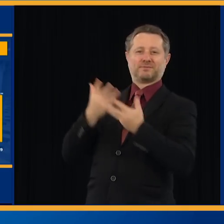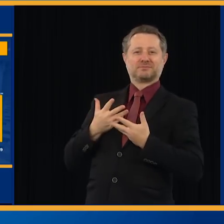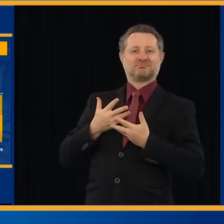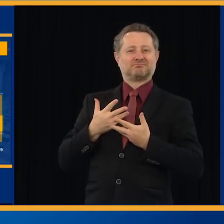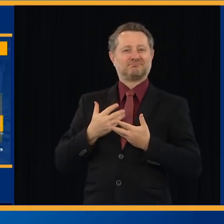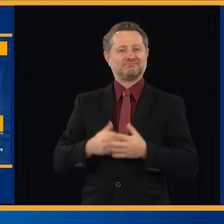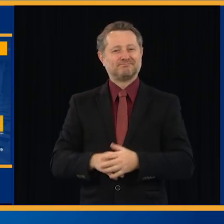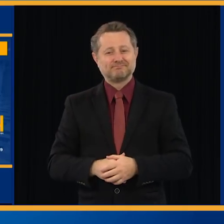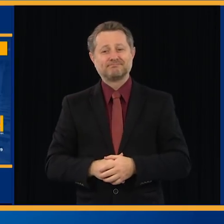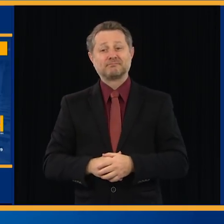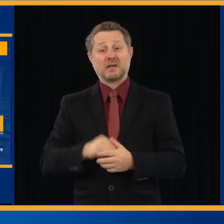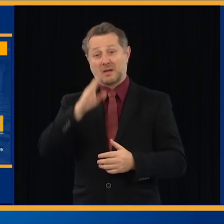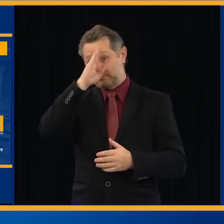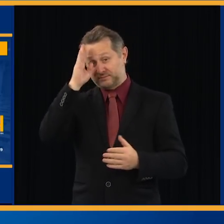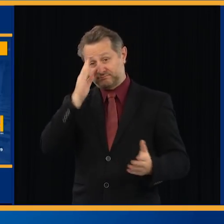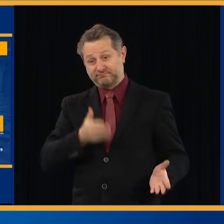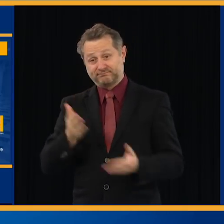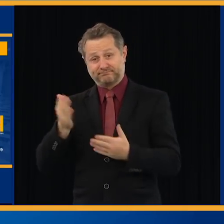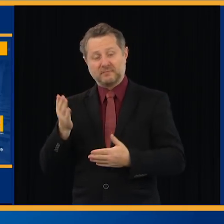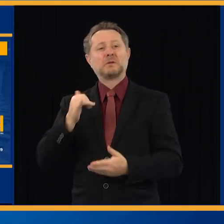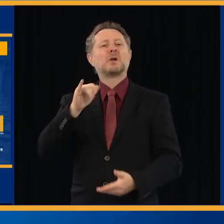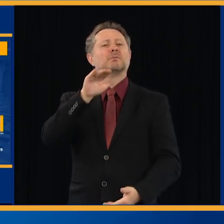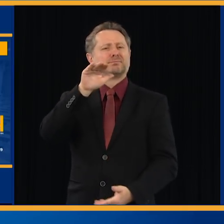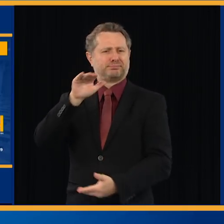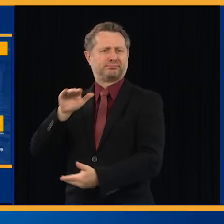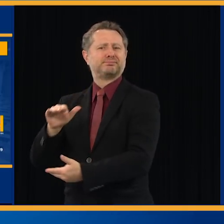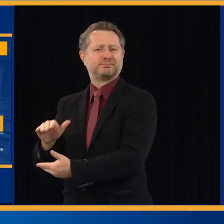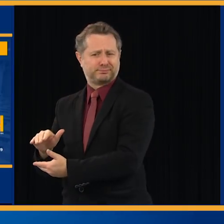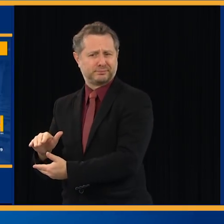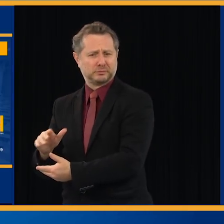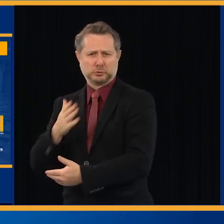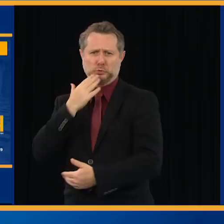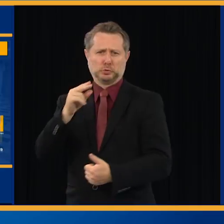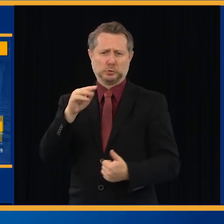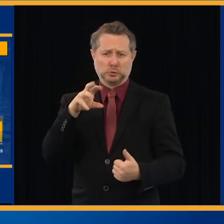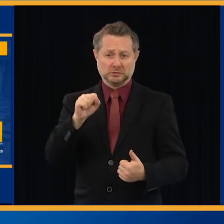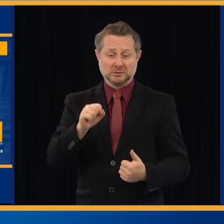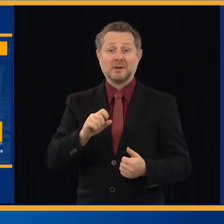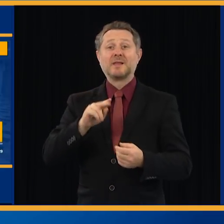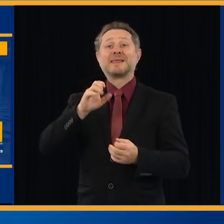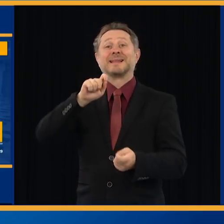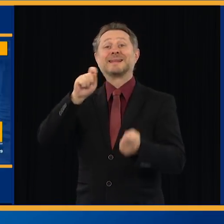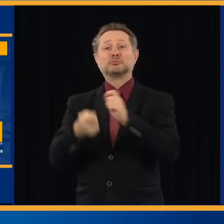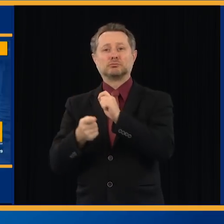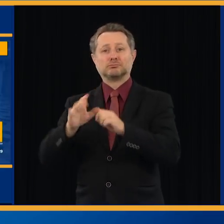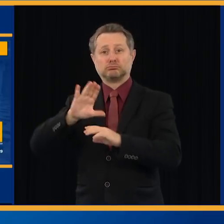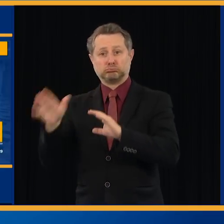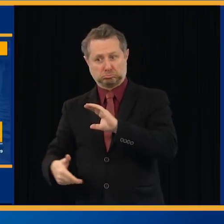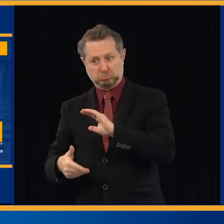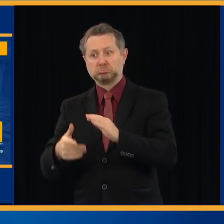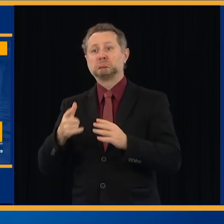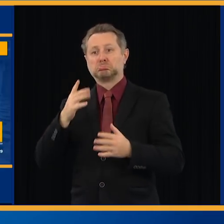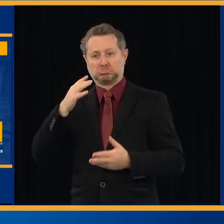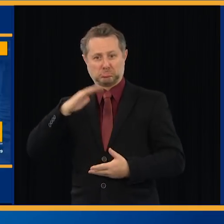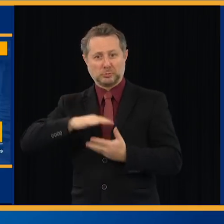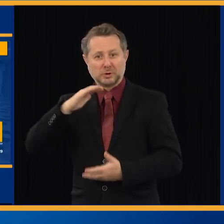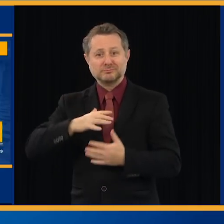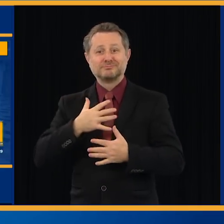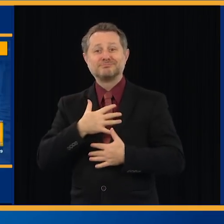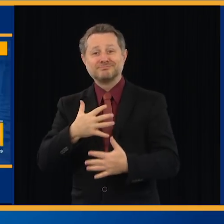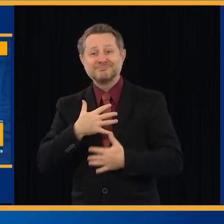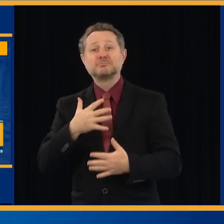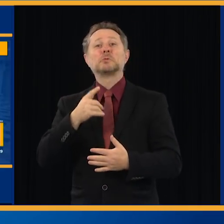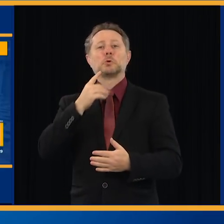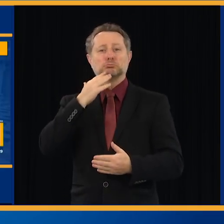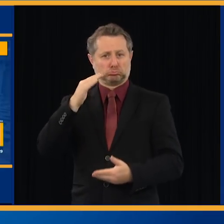Good news. Net change in total hospitalizations down. Good news. Net change in intubations